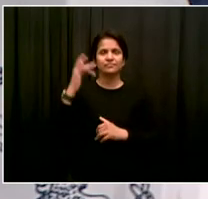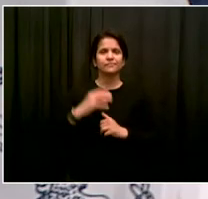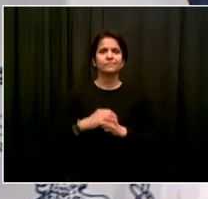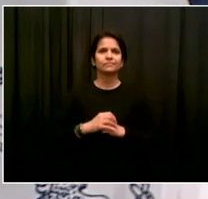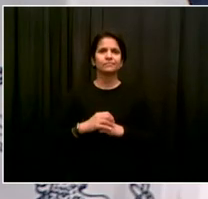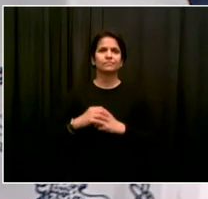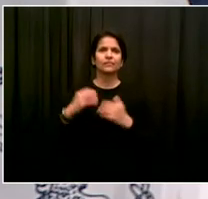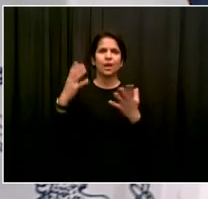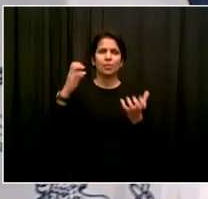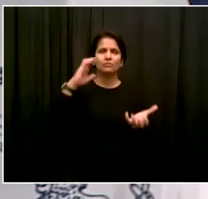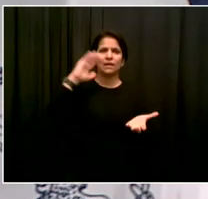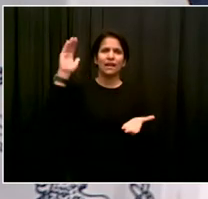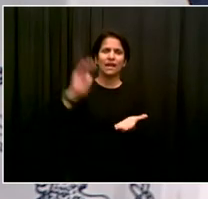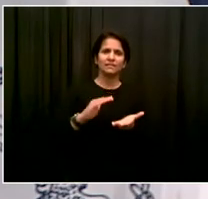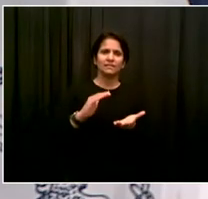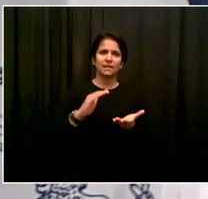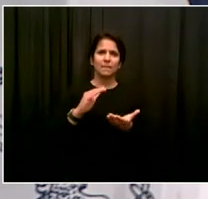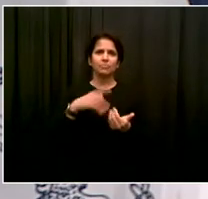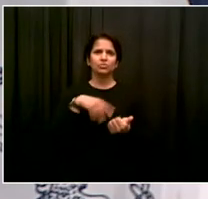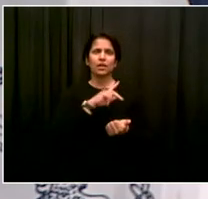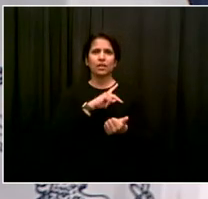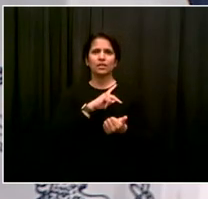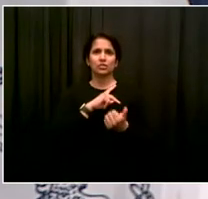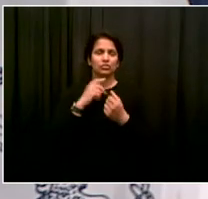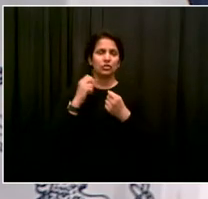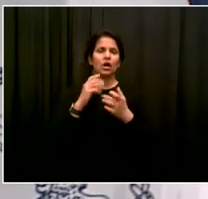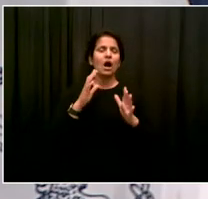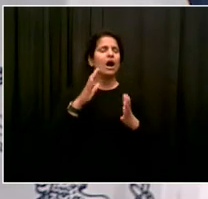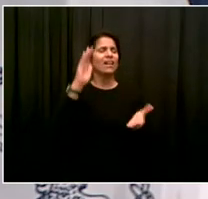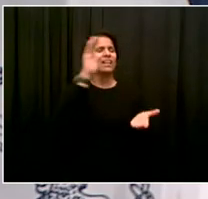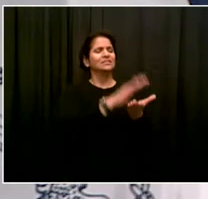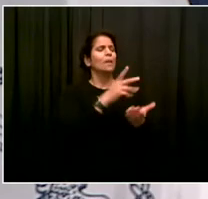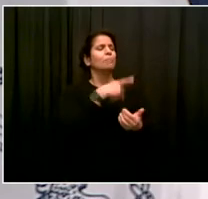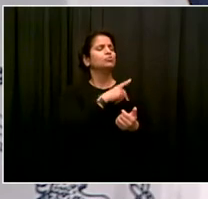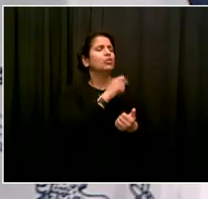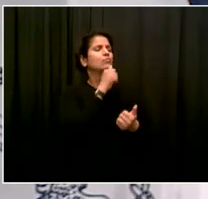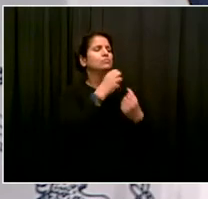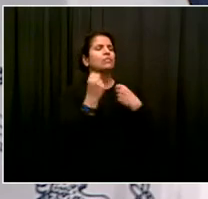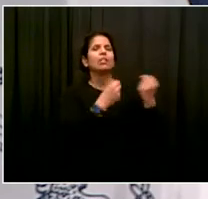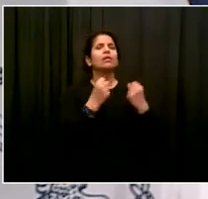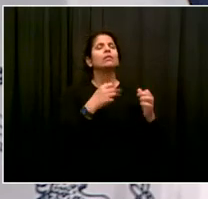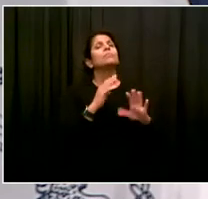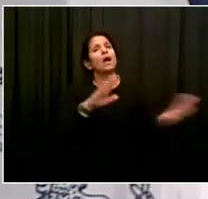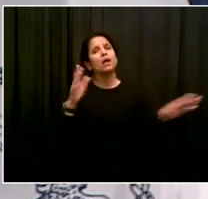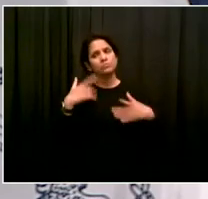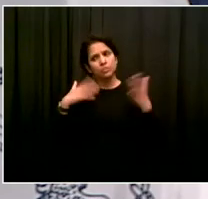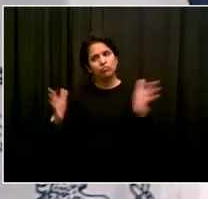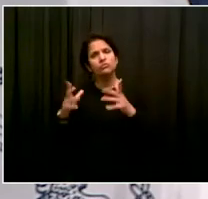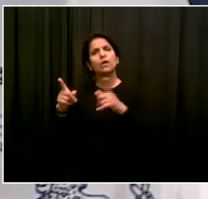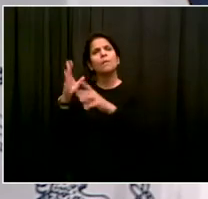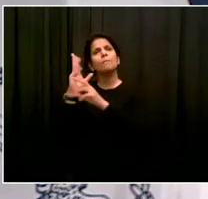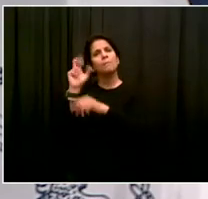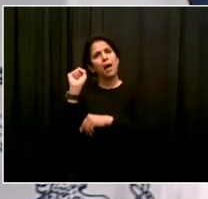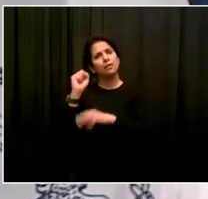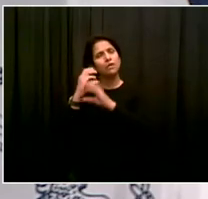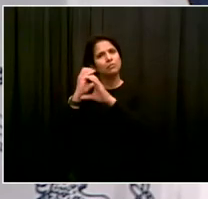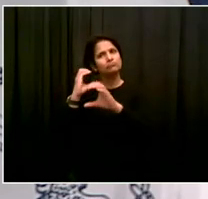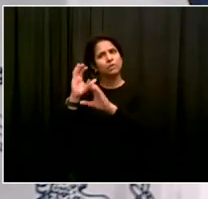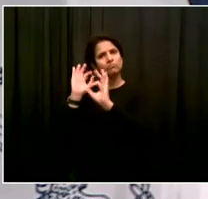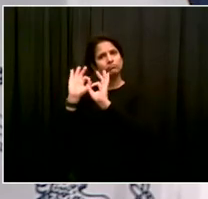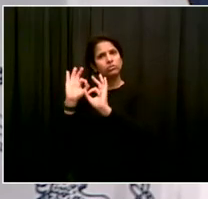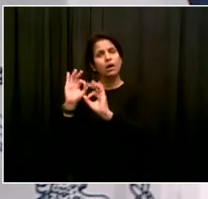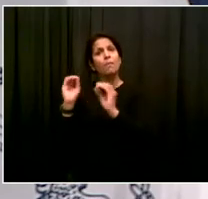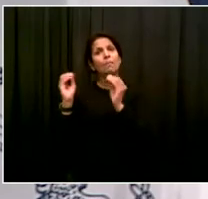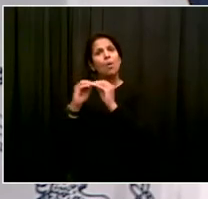use. And again, to the extent we have cars and trucks and buses, hopefully more and more electric and running on renewable energy. But